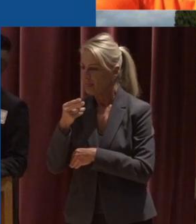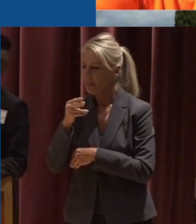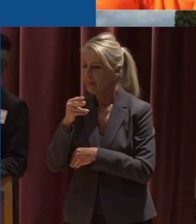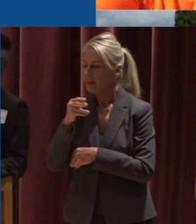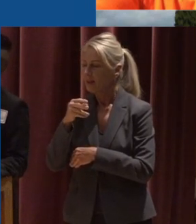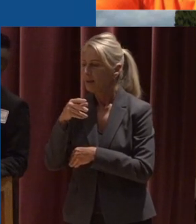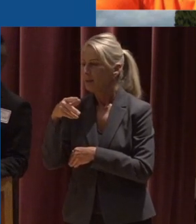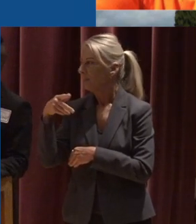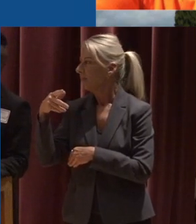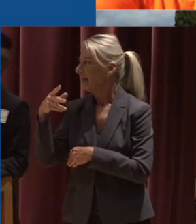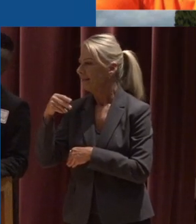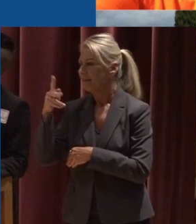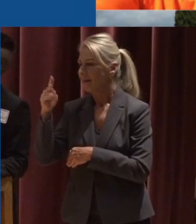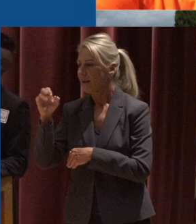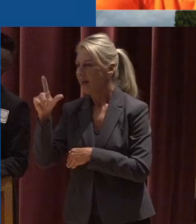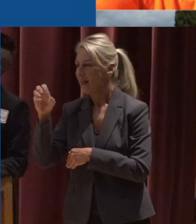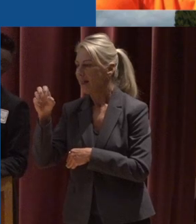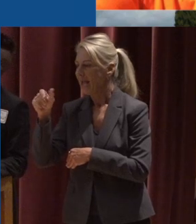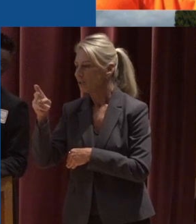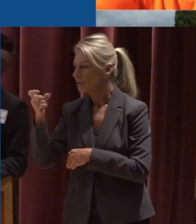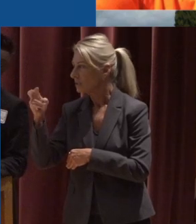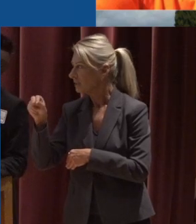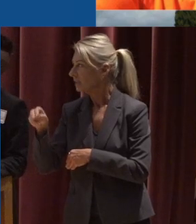And Kyle Anderson here